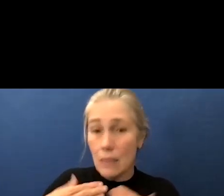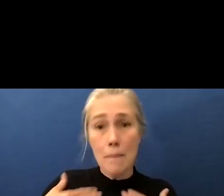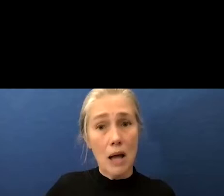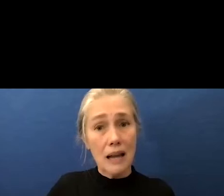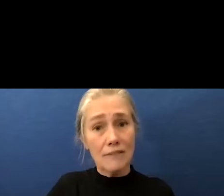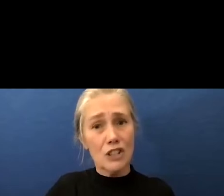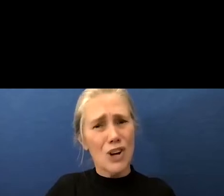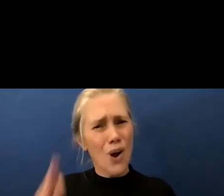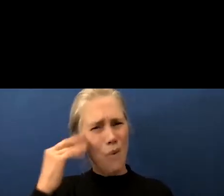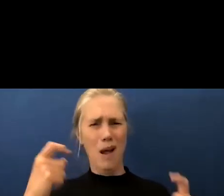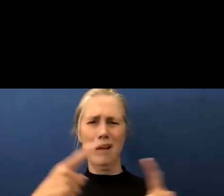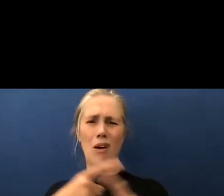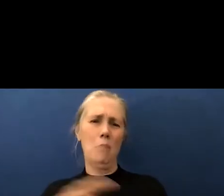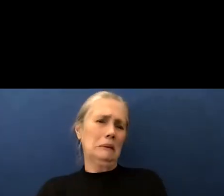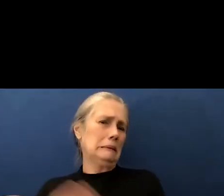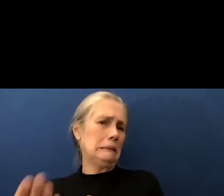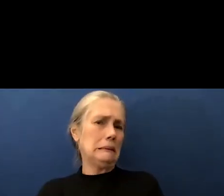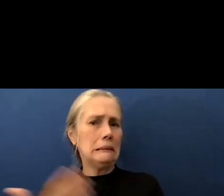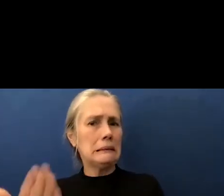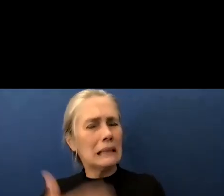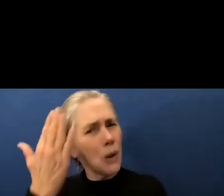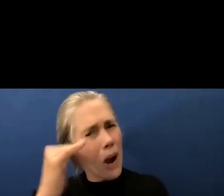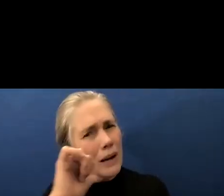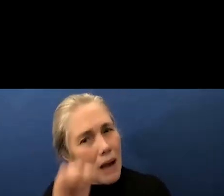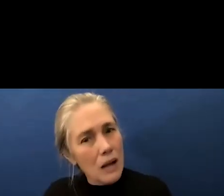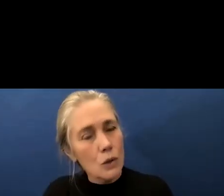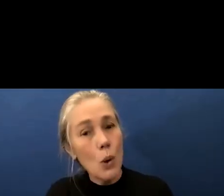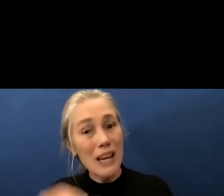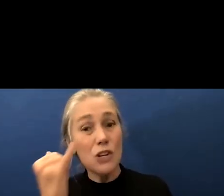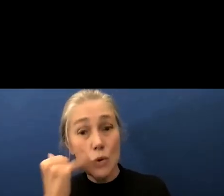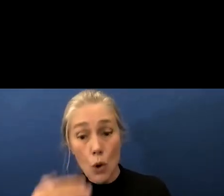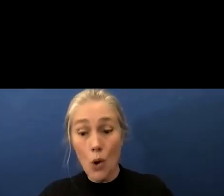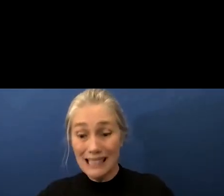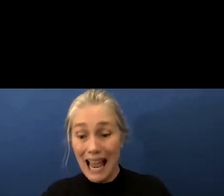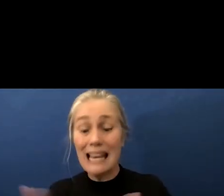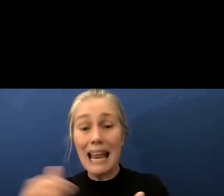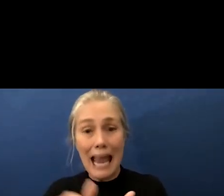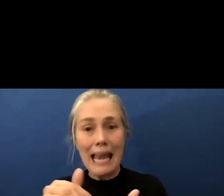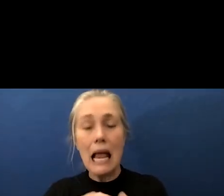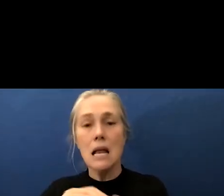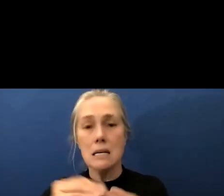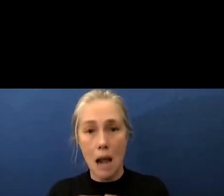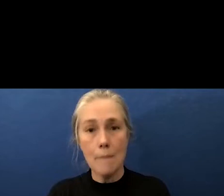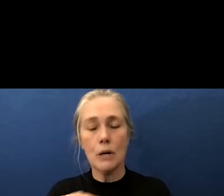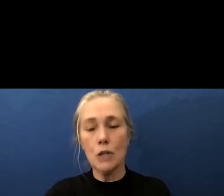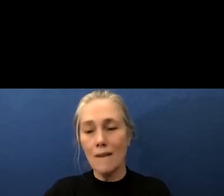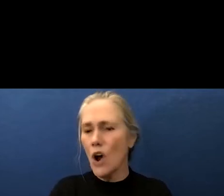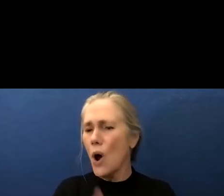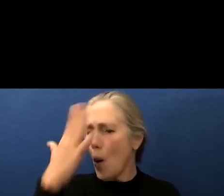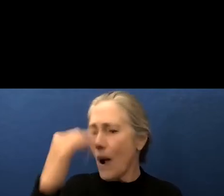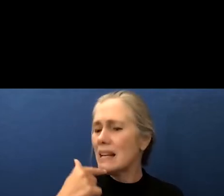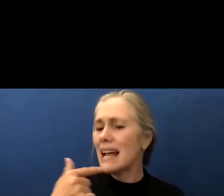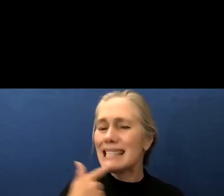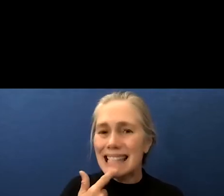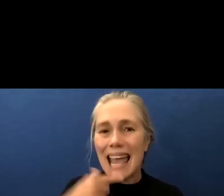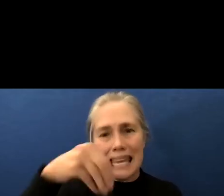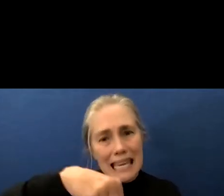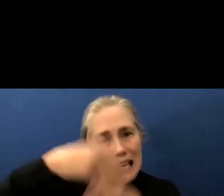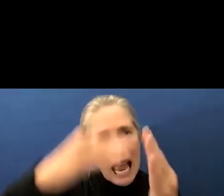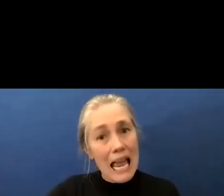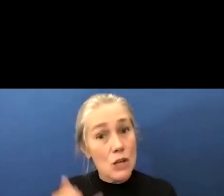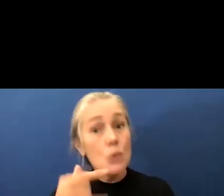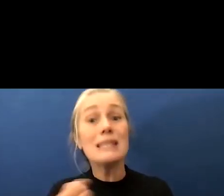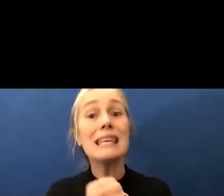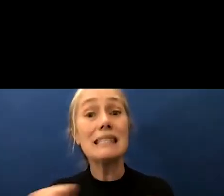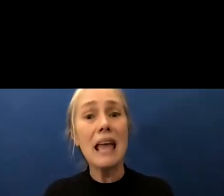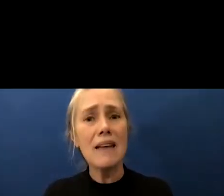it's so complicated to do that if you show many slides with numbers of covet how about the ingredients you say safe how can we know if